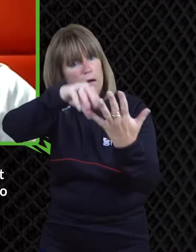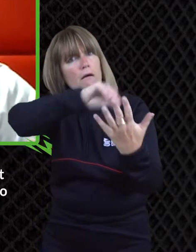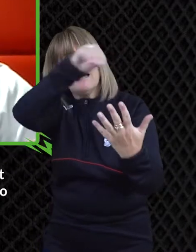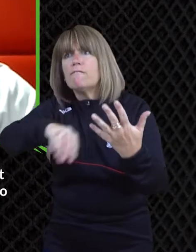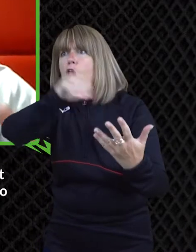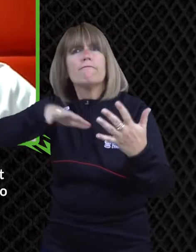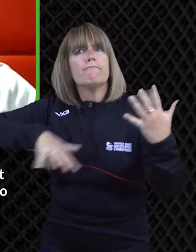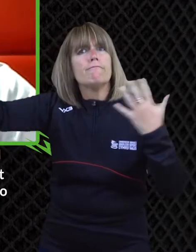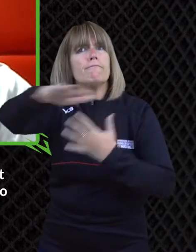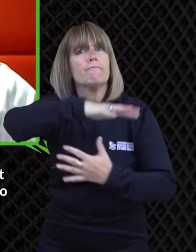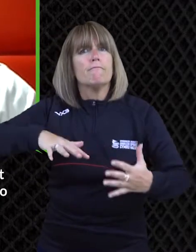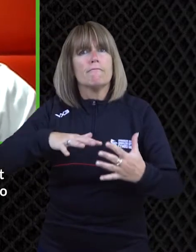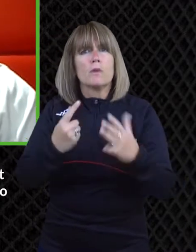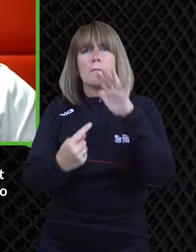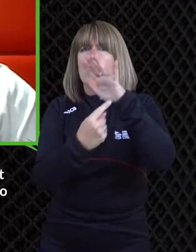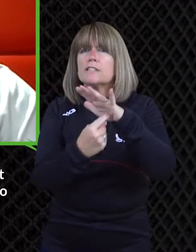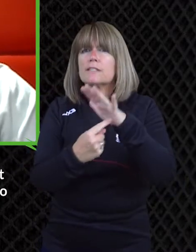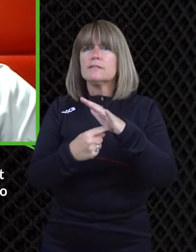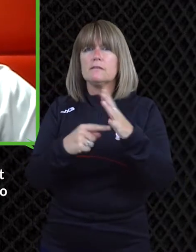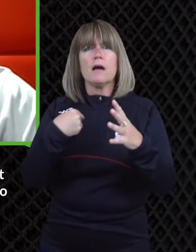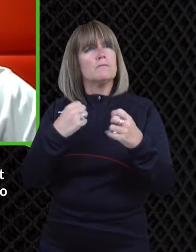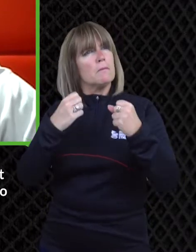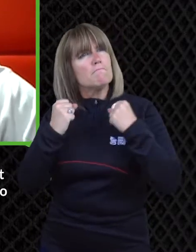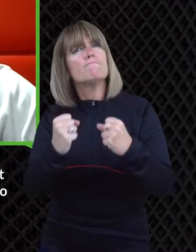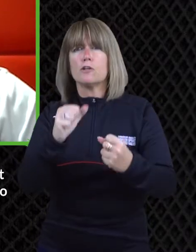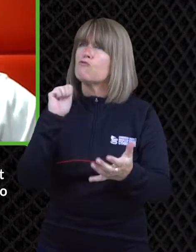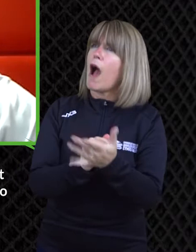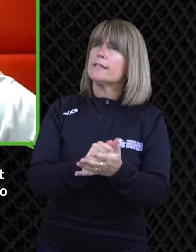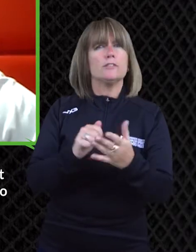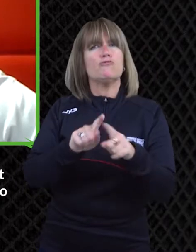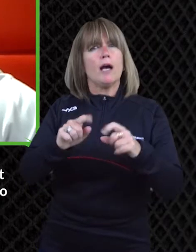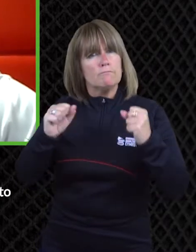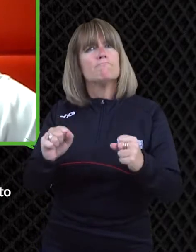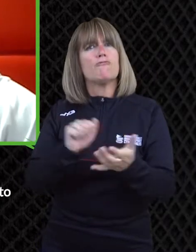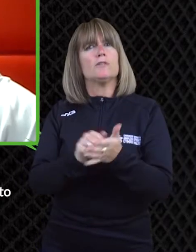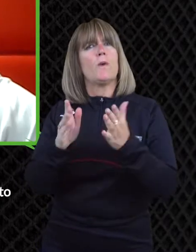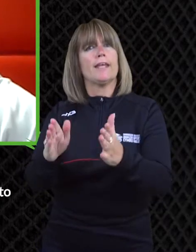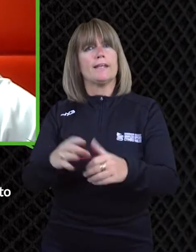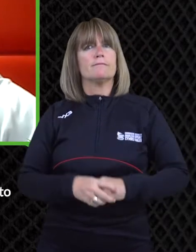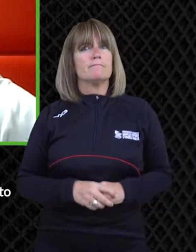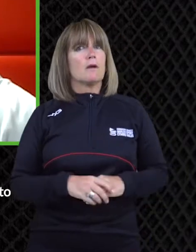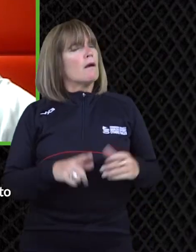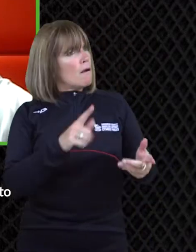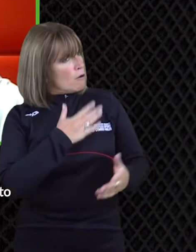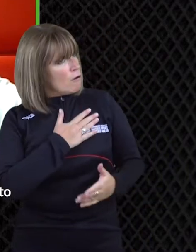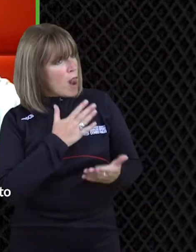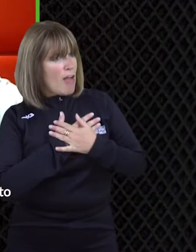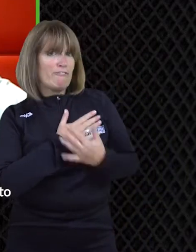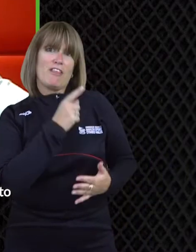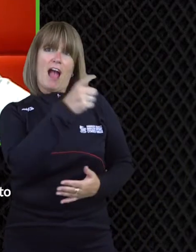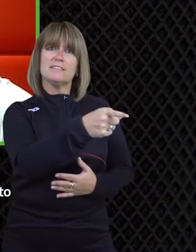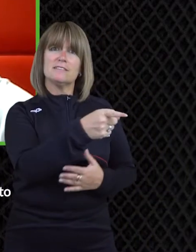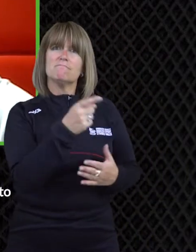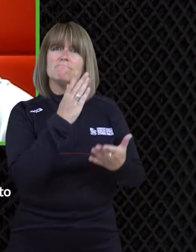ourselves in the media so it's very important to you know what i'd call fight the good fight i love that and that's what and your your